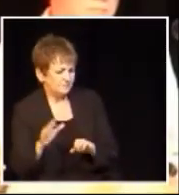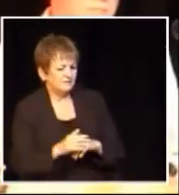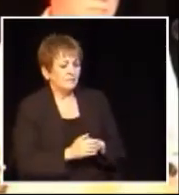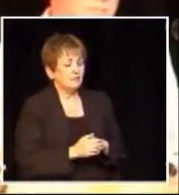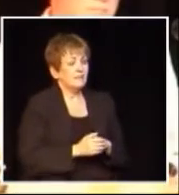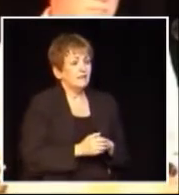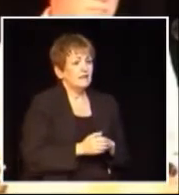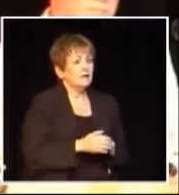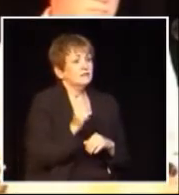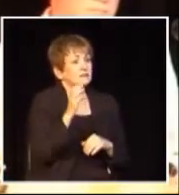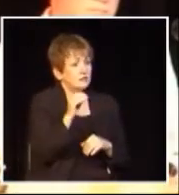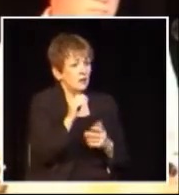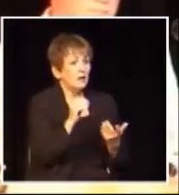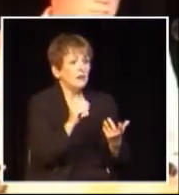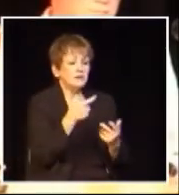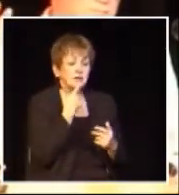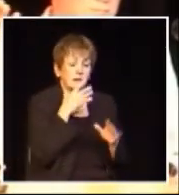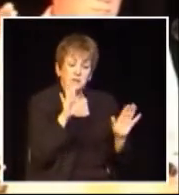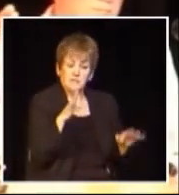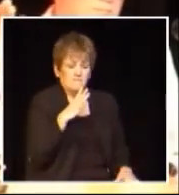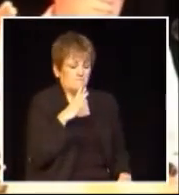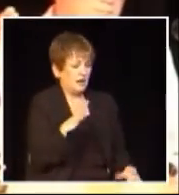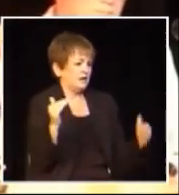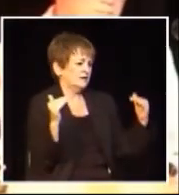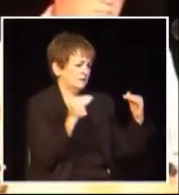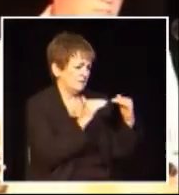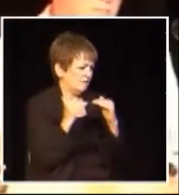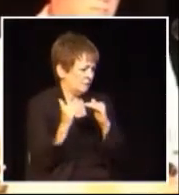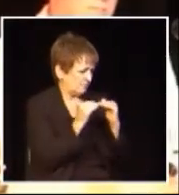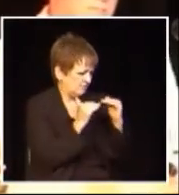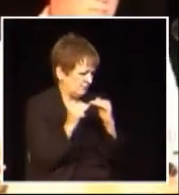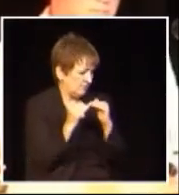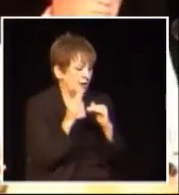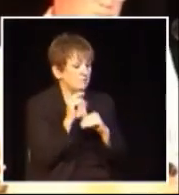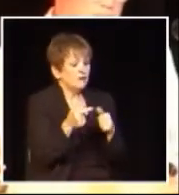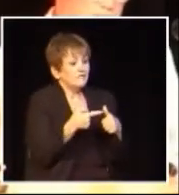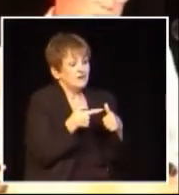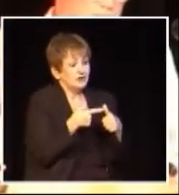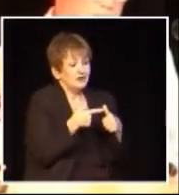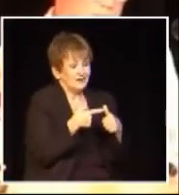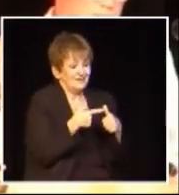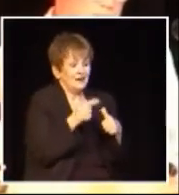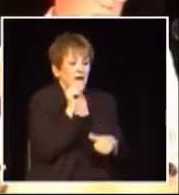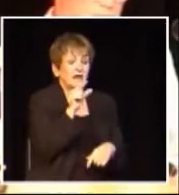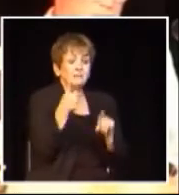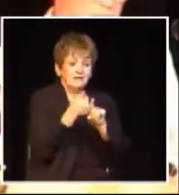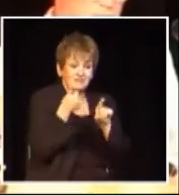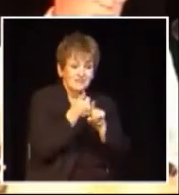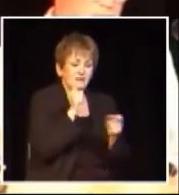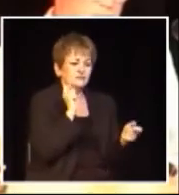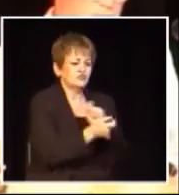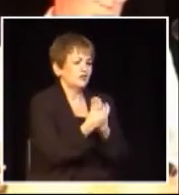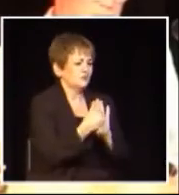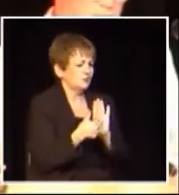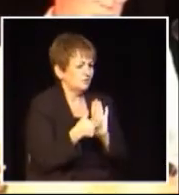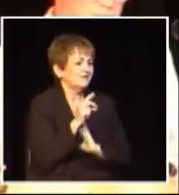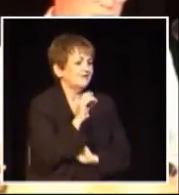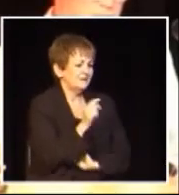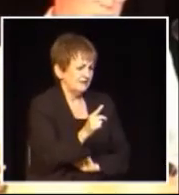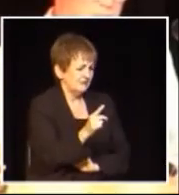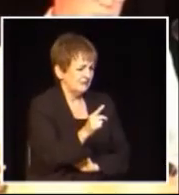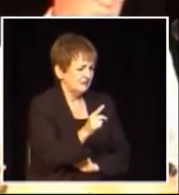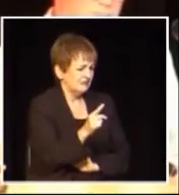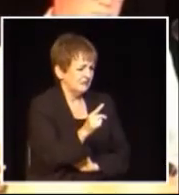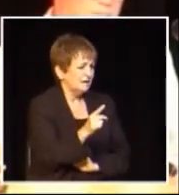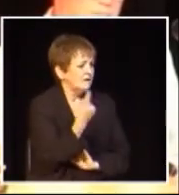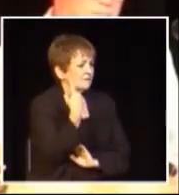so each of us was given a so called level playing field but before they did that the government